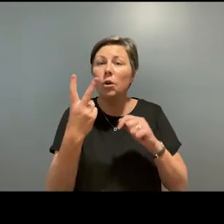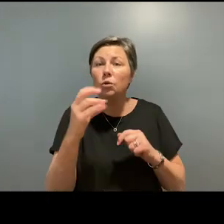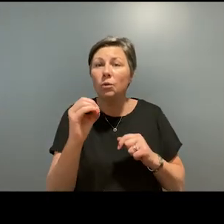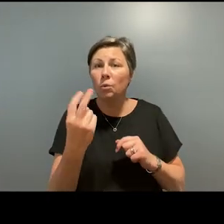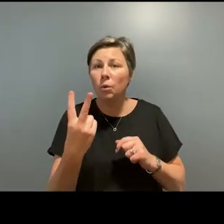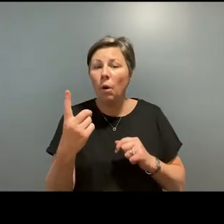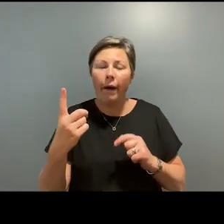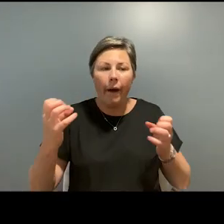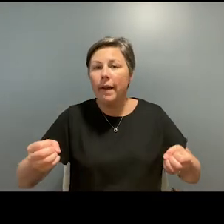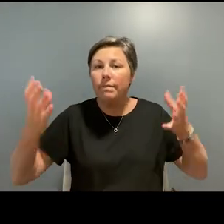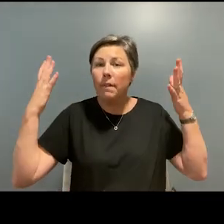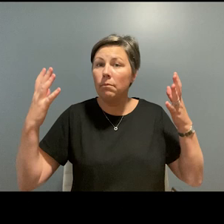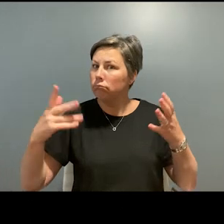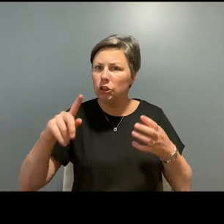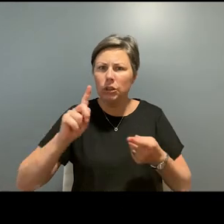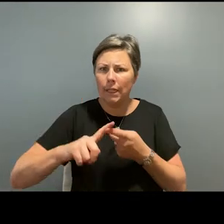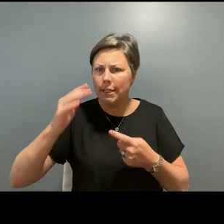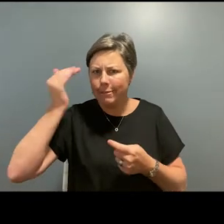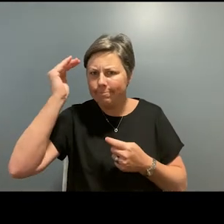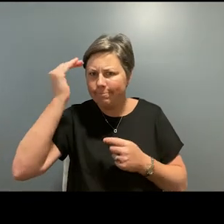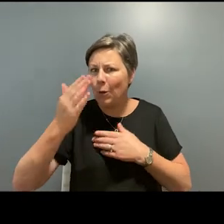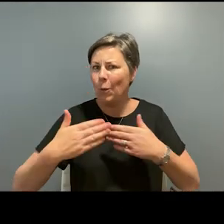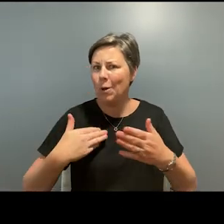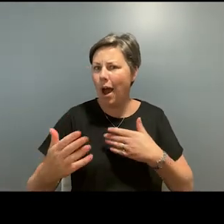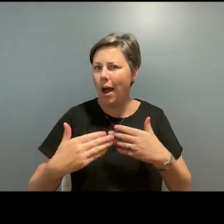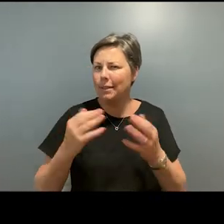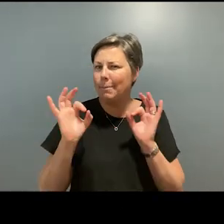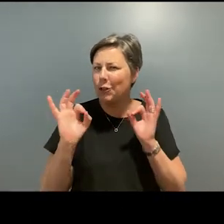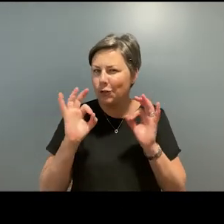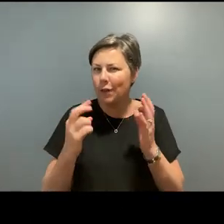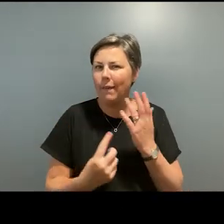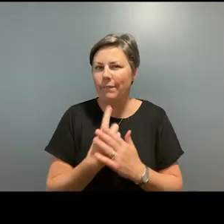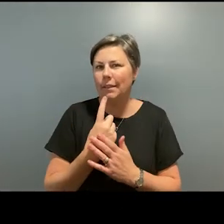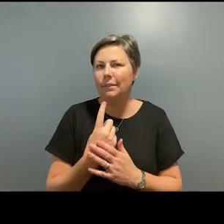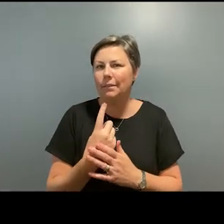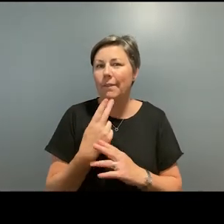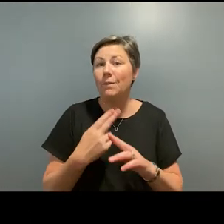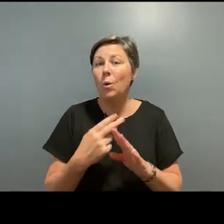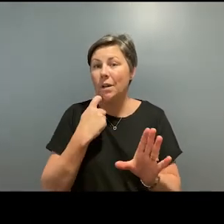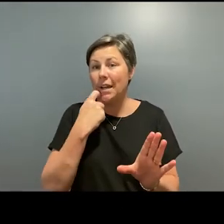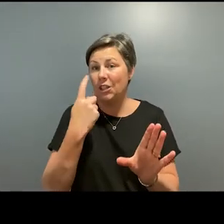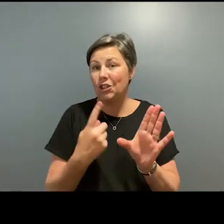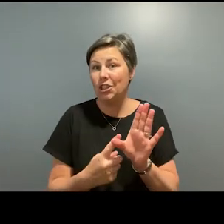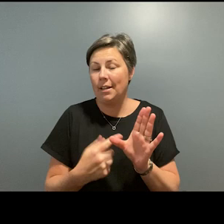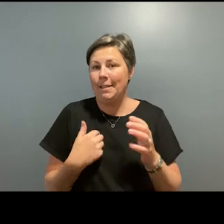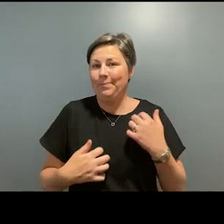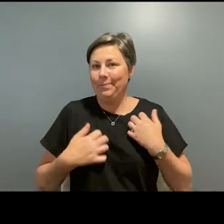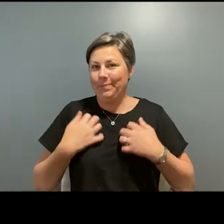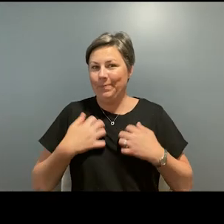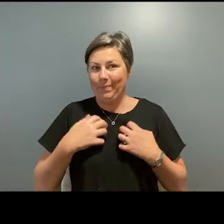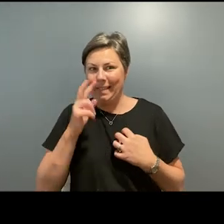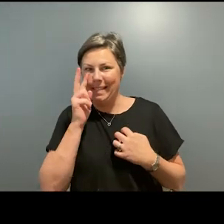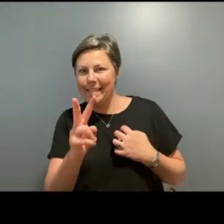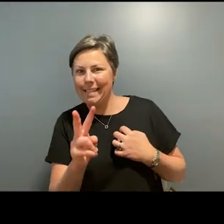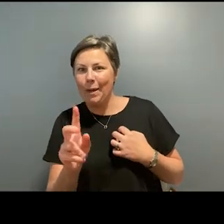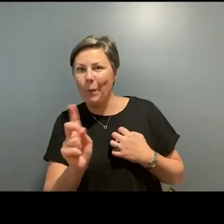in bringing something really special for next year for our international artists. I can't wait to see what